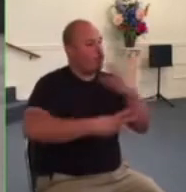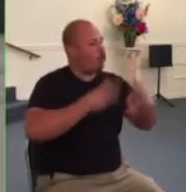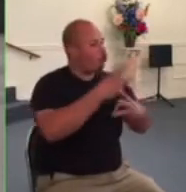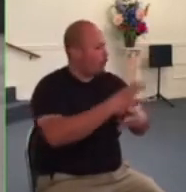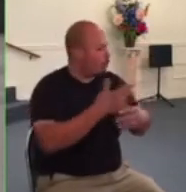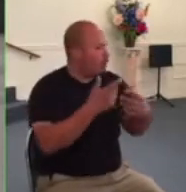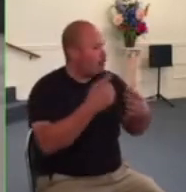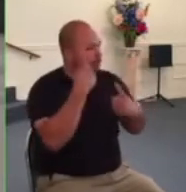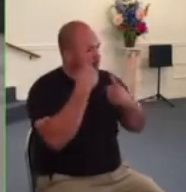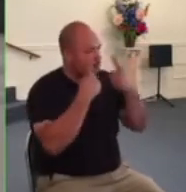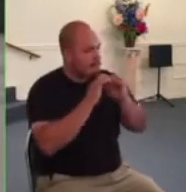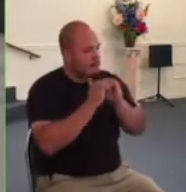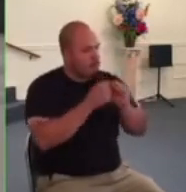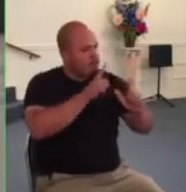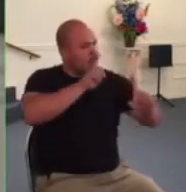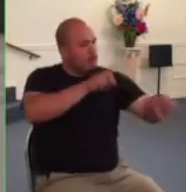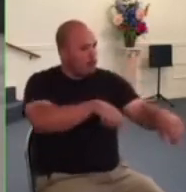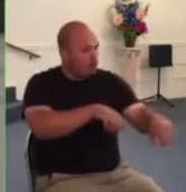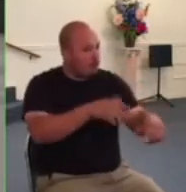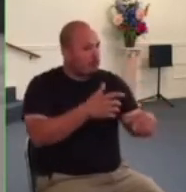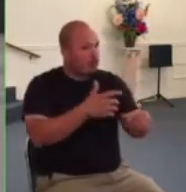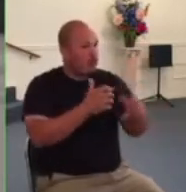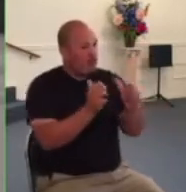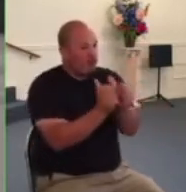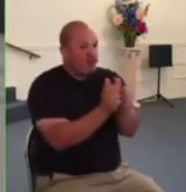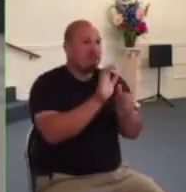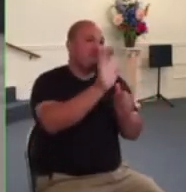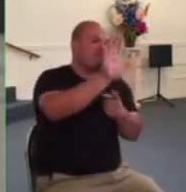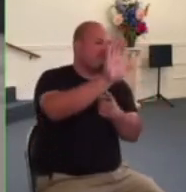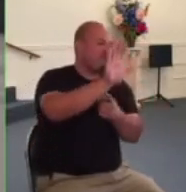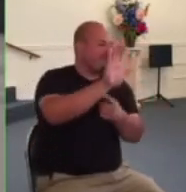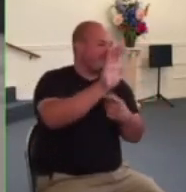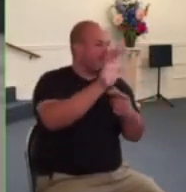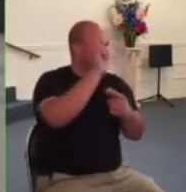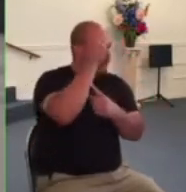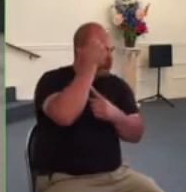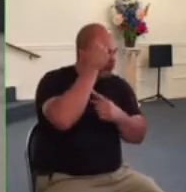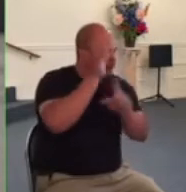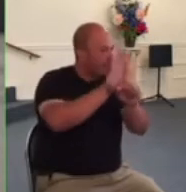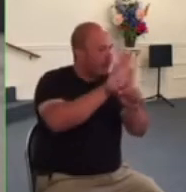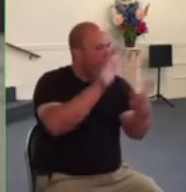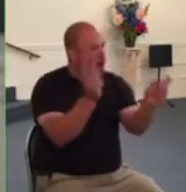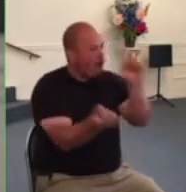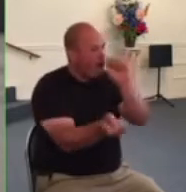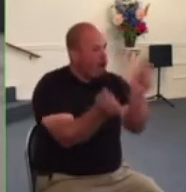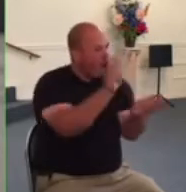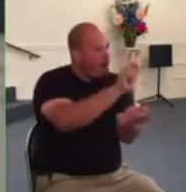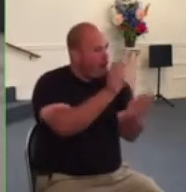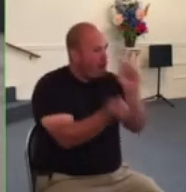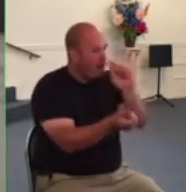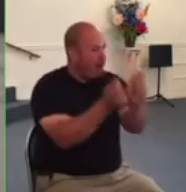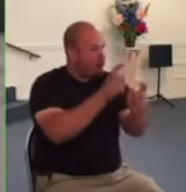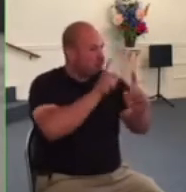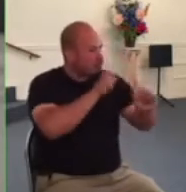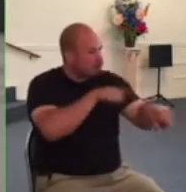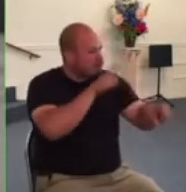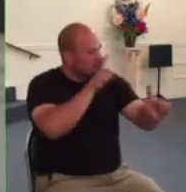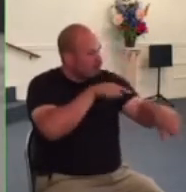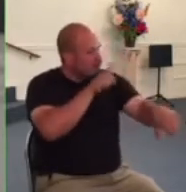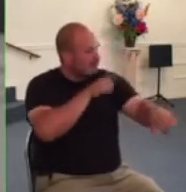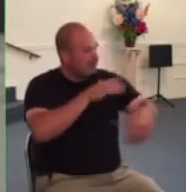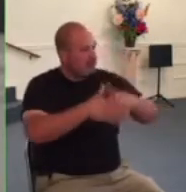responded to the constantly shifting dynamics of the pandemic and all the changes that it's brought about in the life of the church